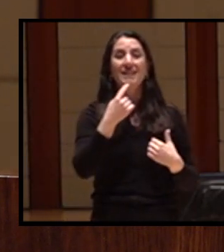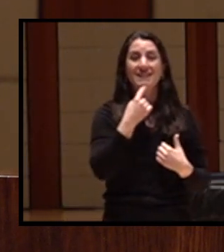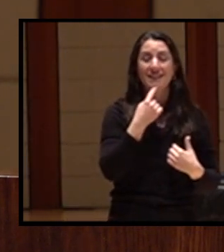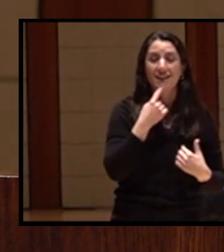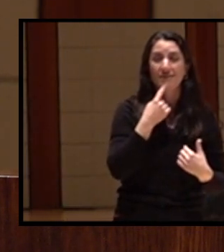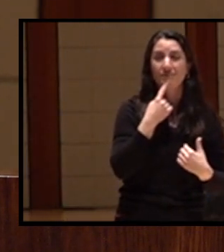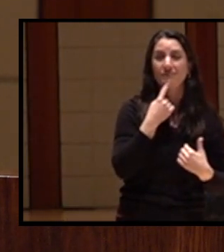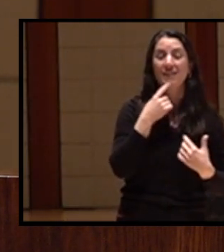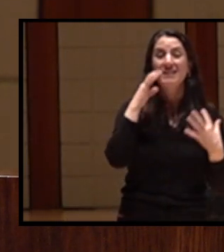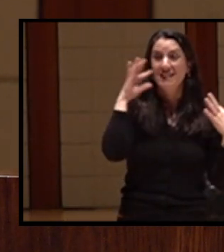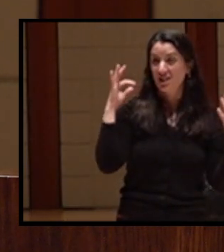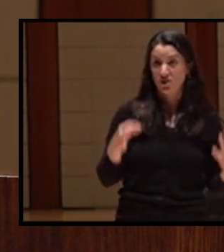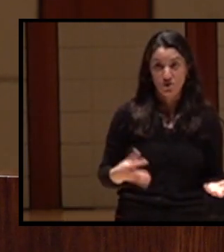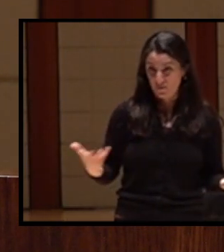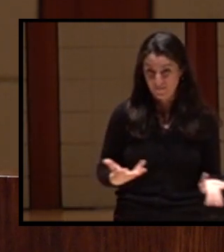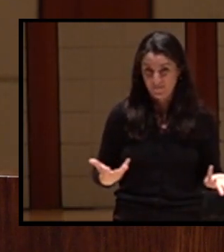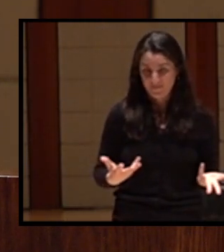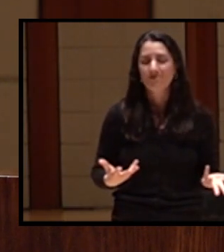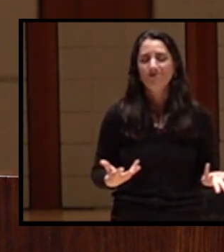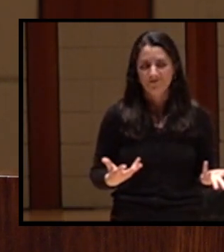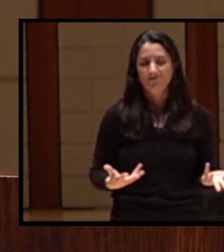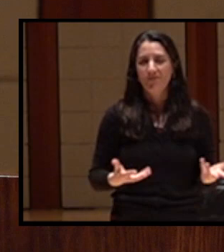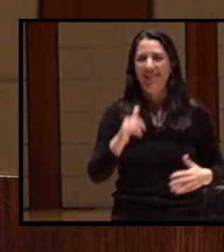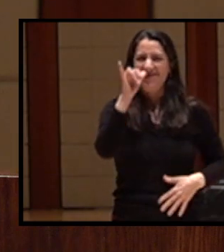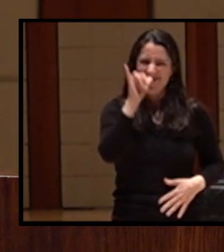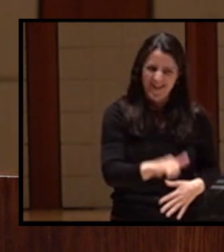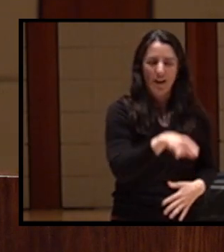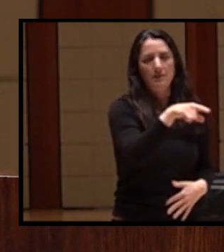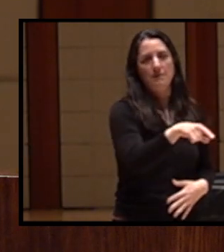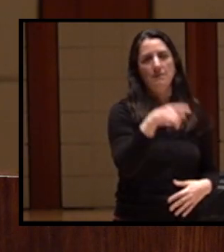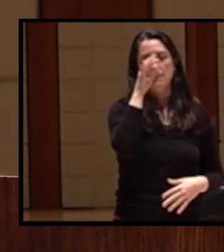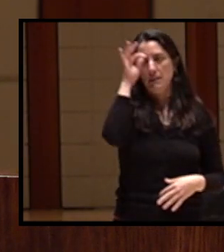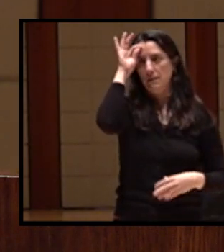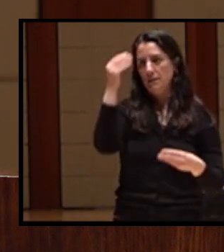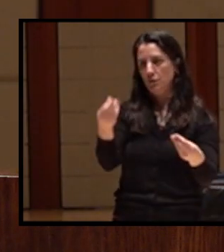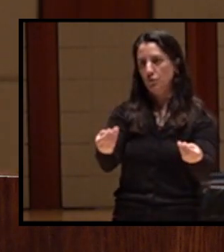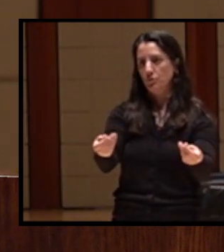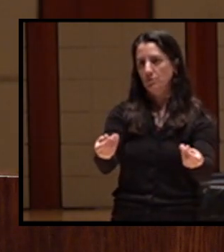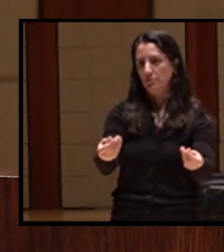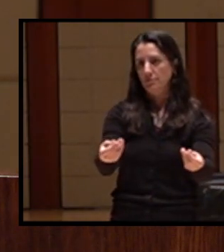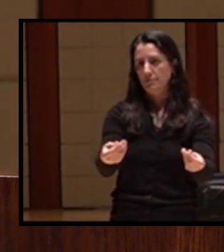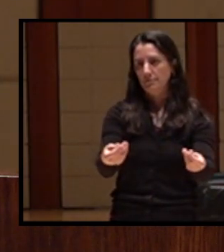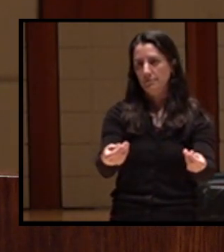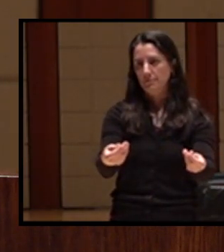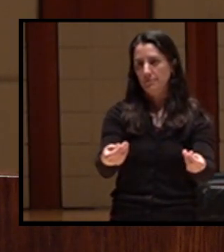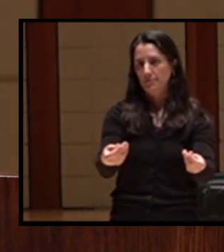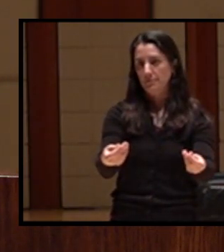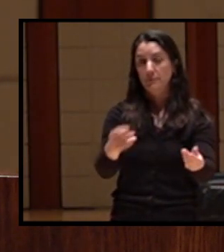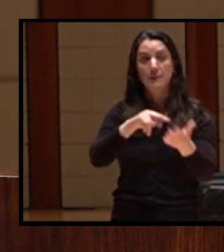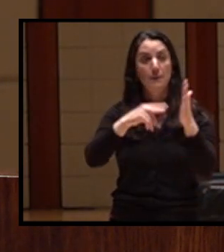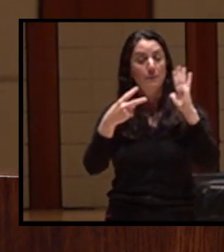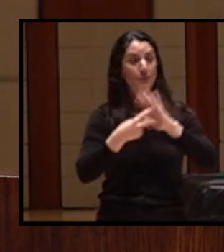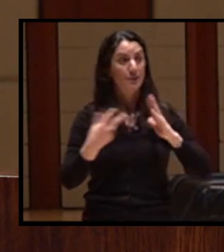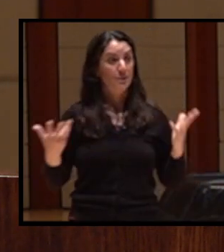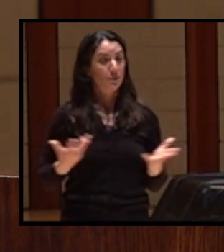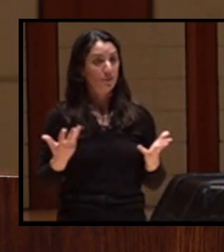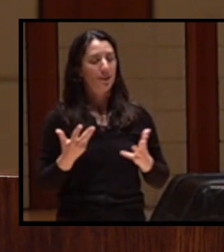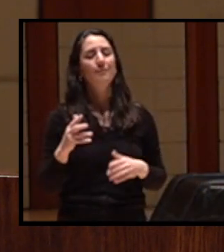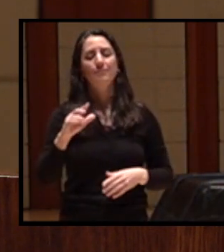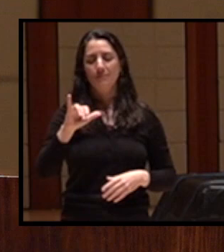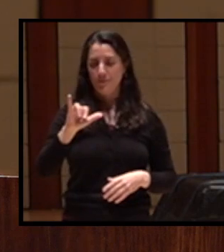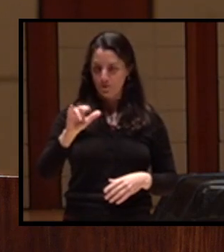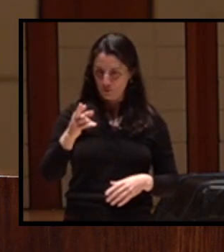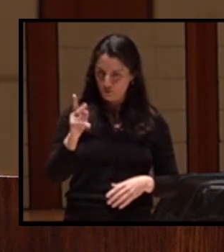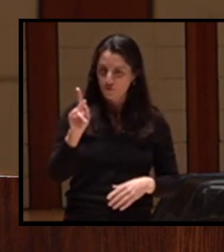country. The ruling affirmed that the Yurok tribe retained its federally reserved fishing and water